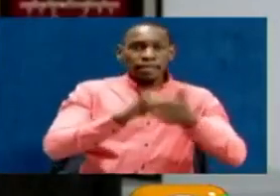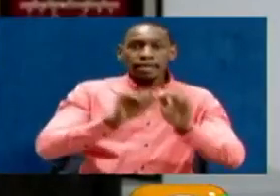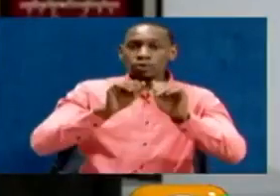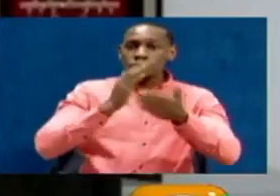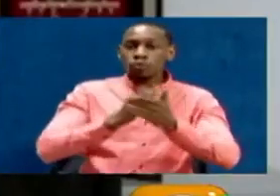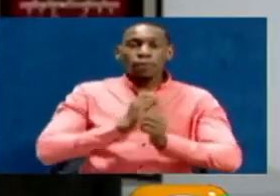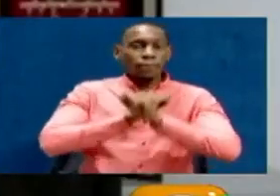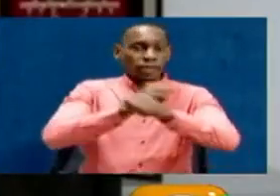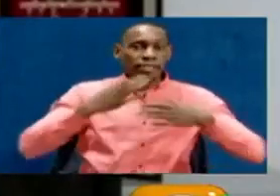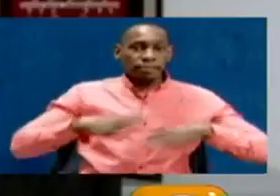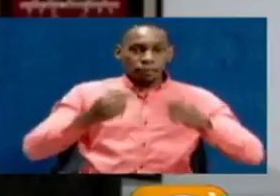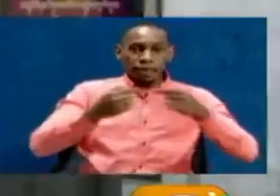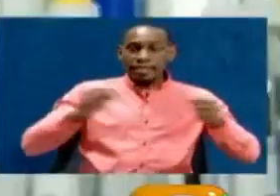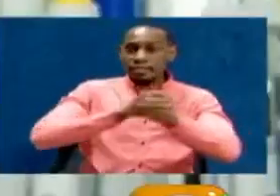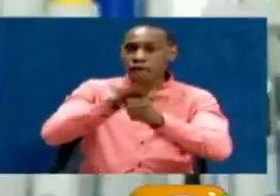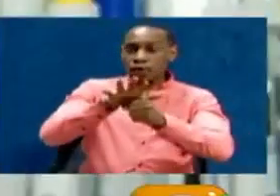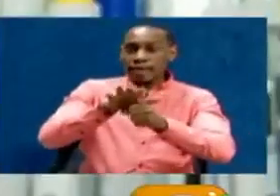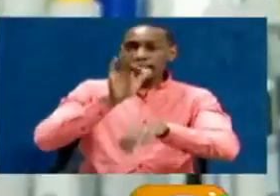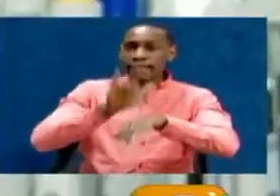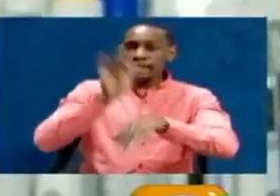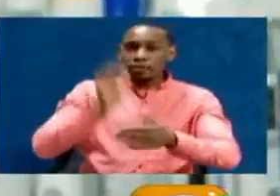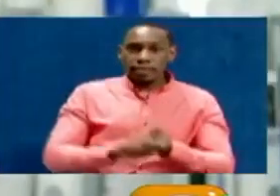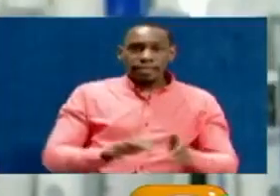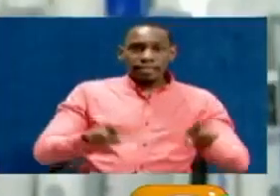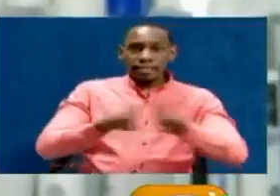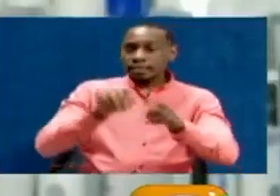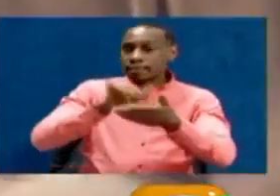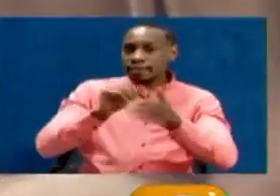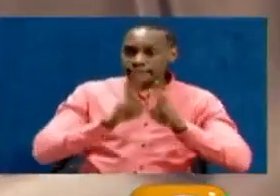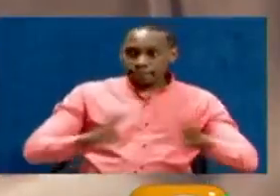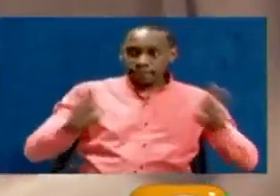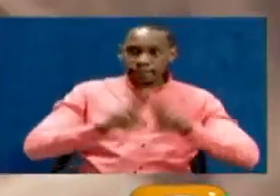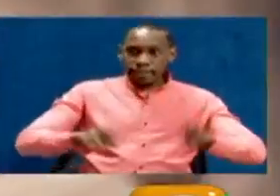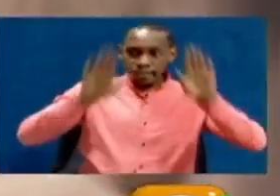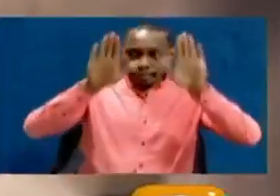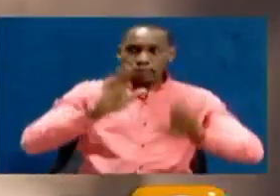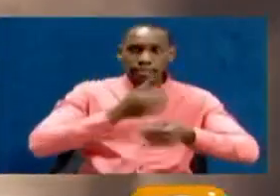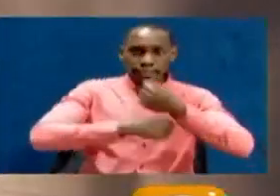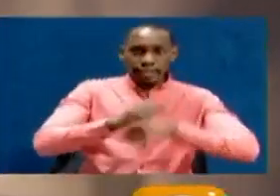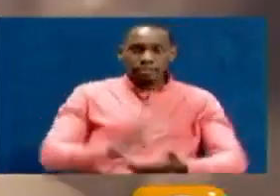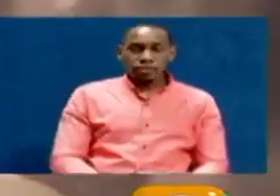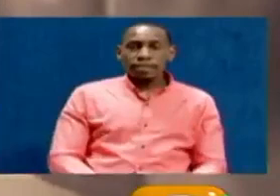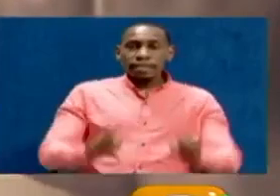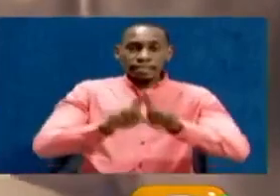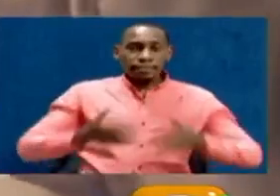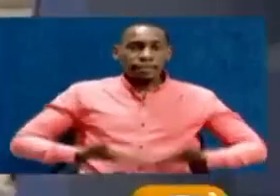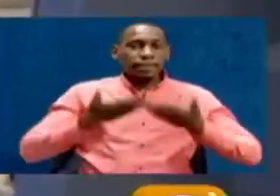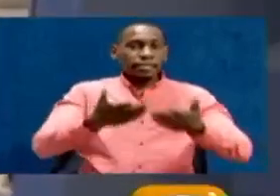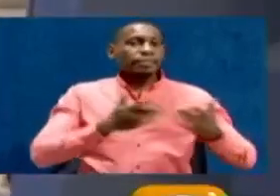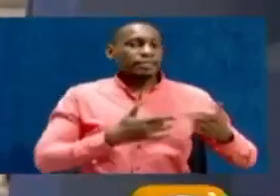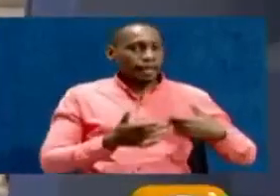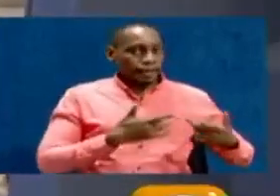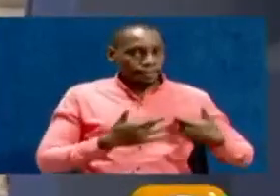actually protecting people against COVID-19 infection. And that will be a very, very important step. Kim also expressed his